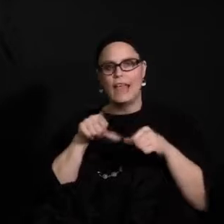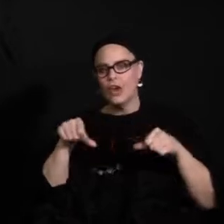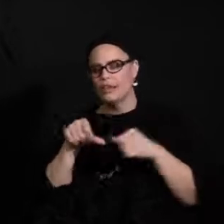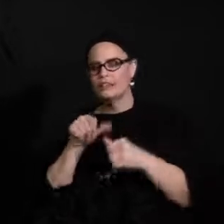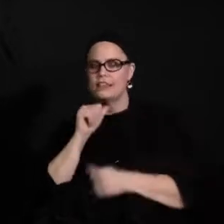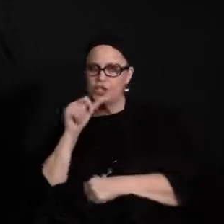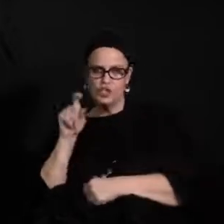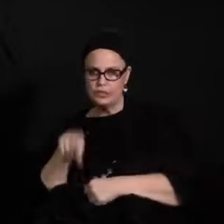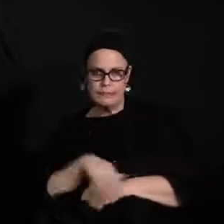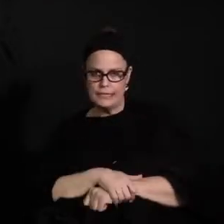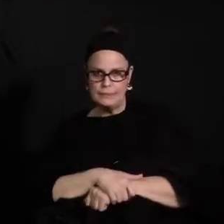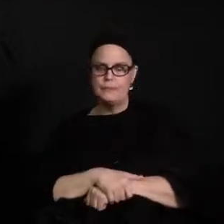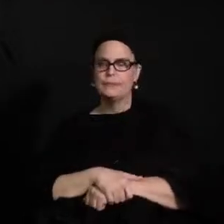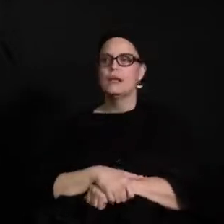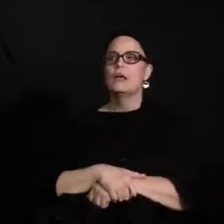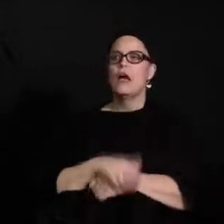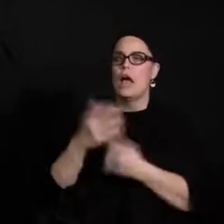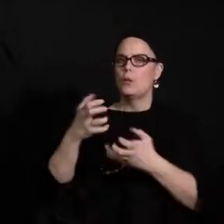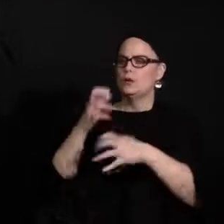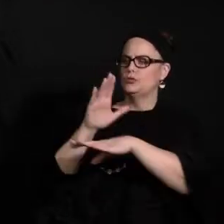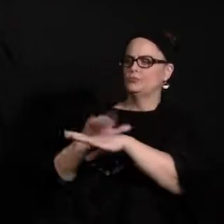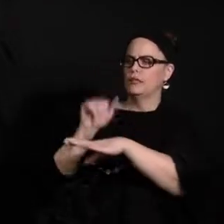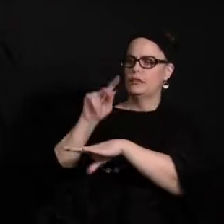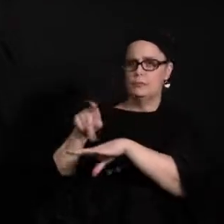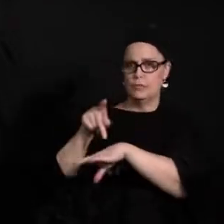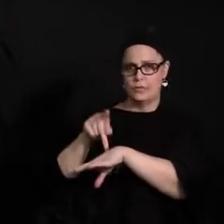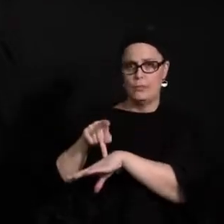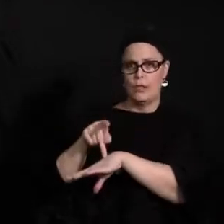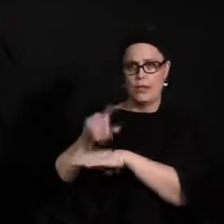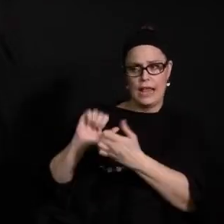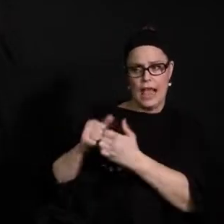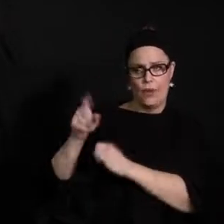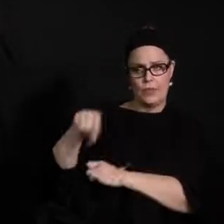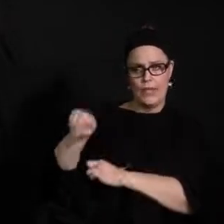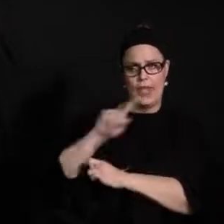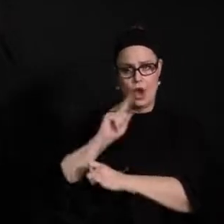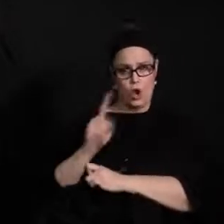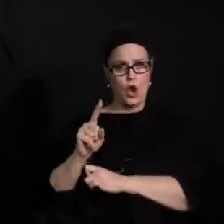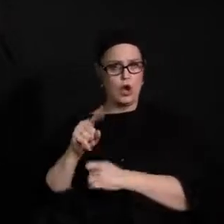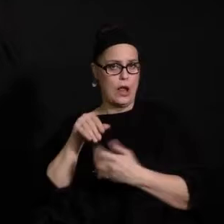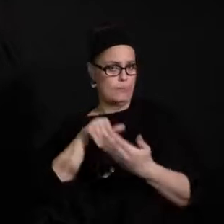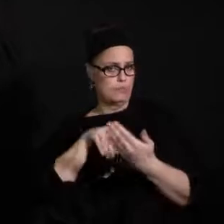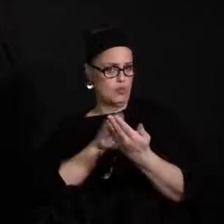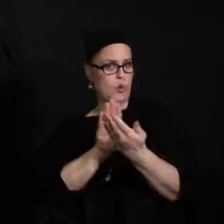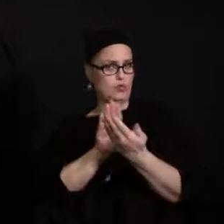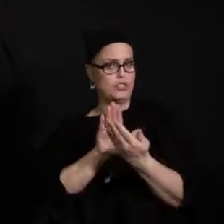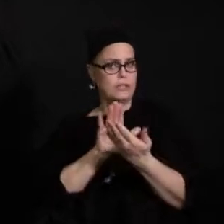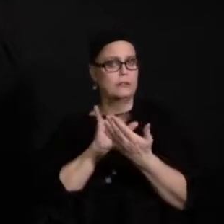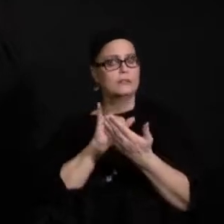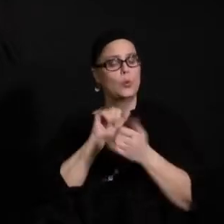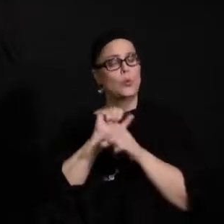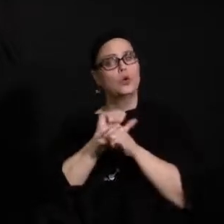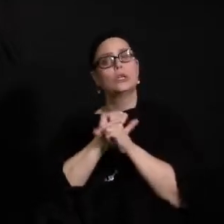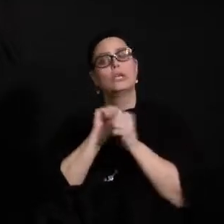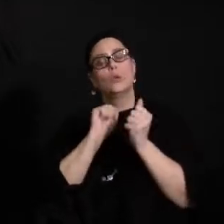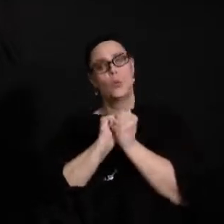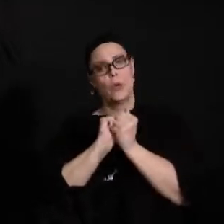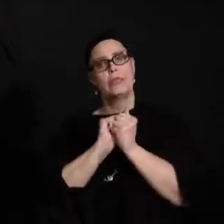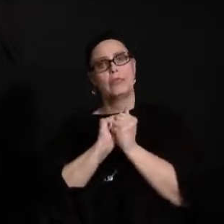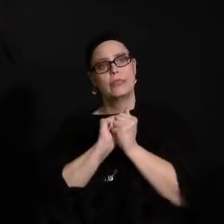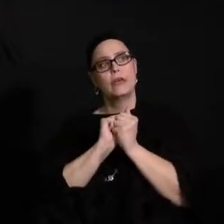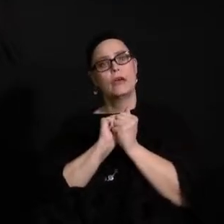on just kind of one of our principals here on the call that could also talk about how they are approaching working with